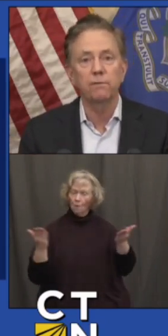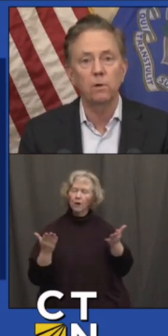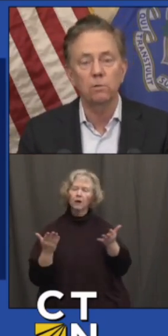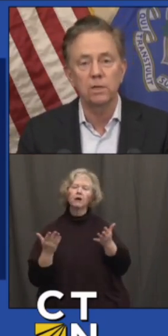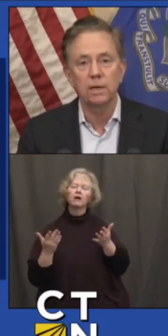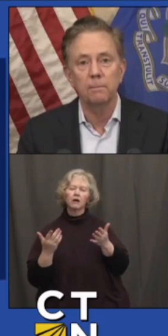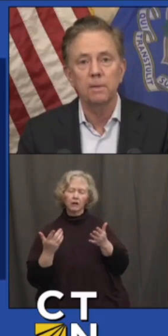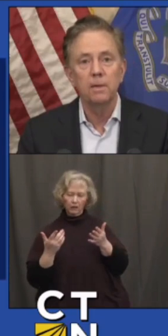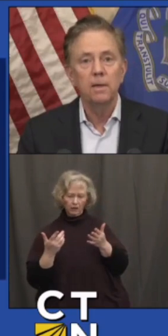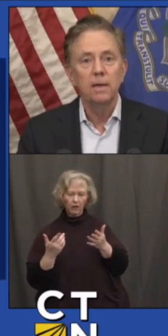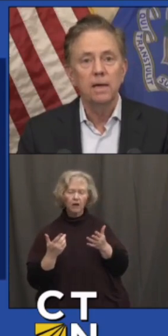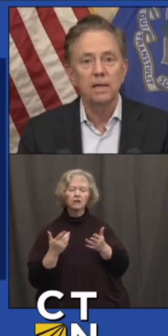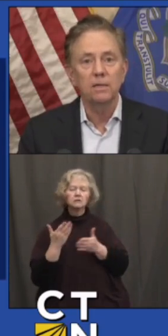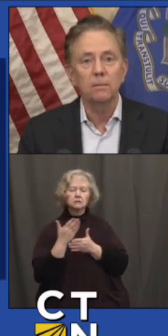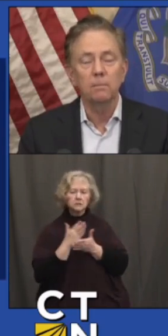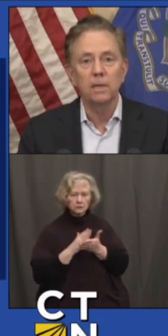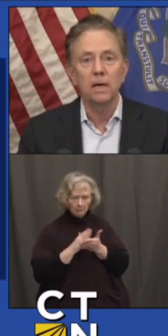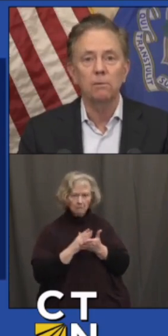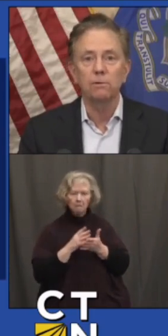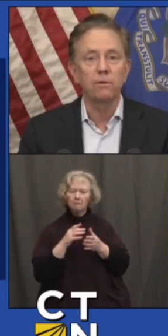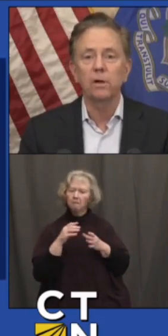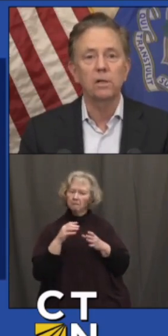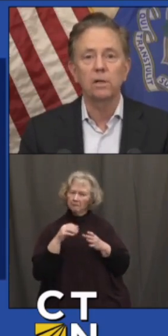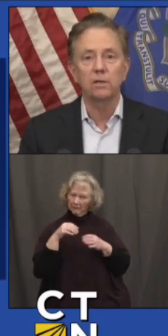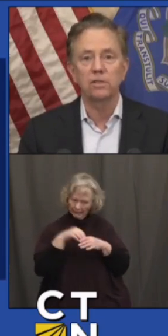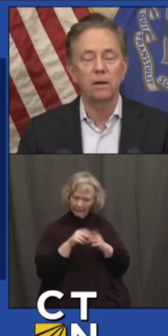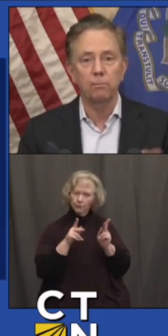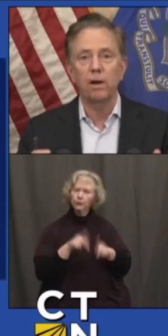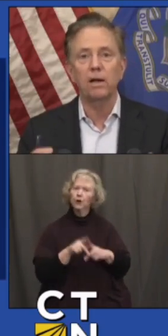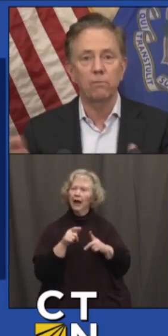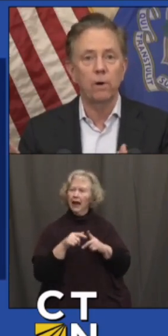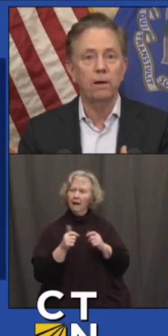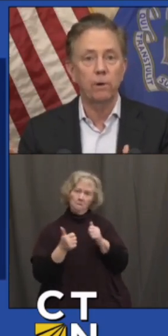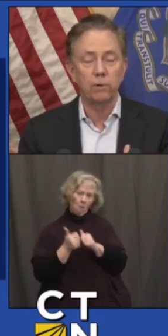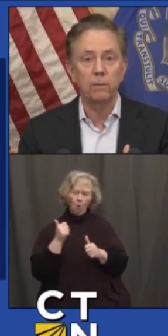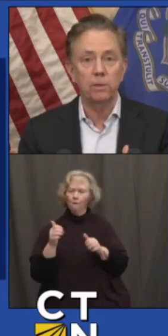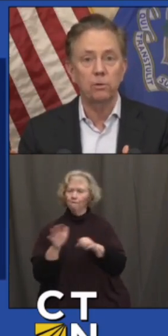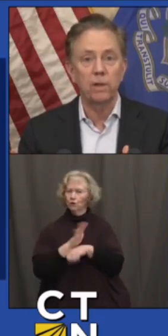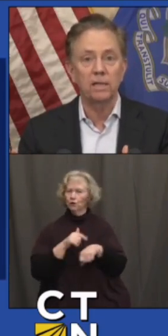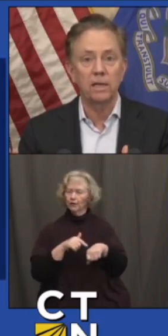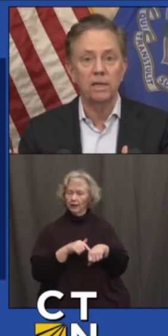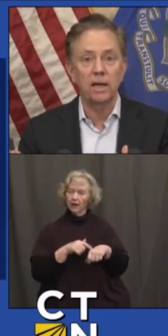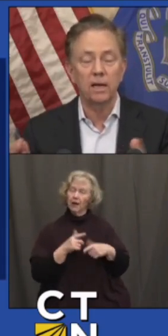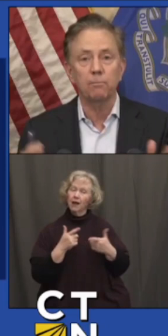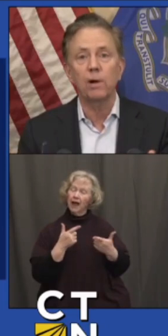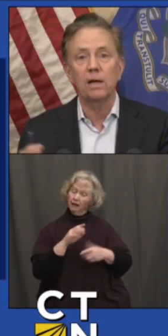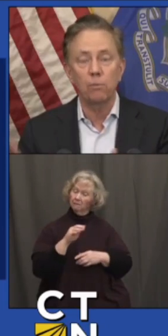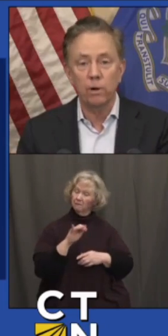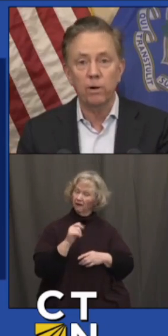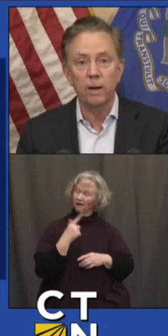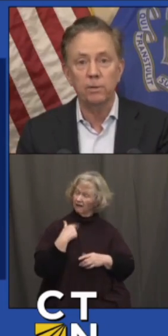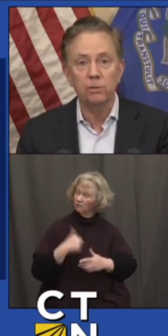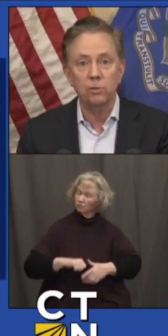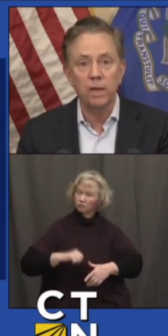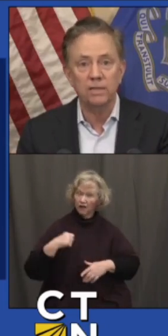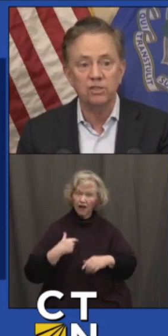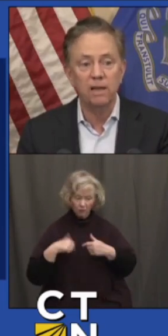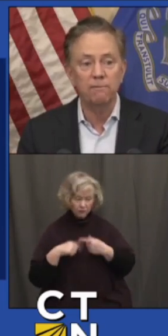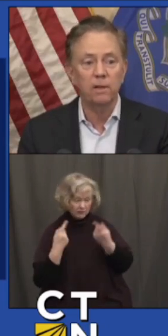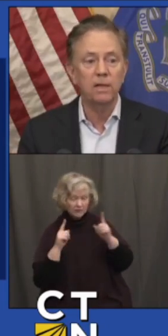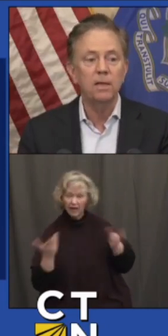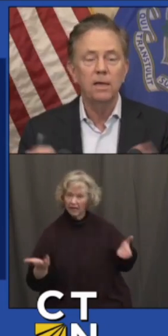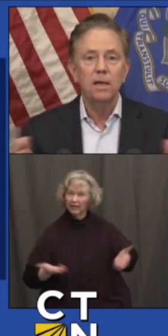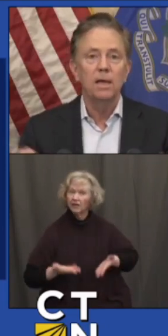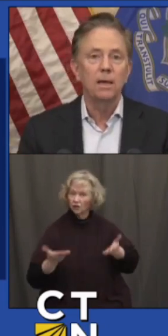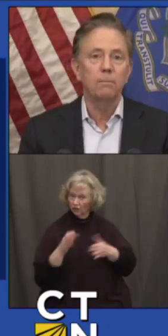most of it full-time. And Miguel was very clear to say, I'm proud of the we were able to do that in Connecticut, proud that we were able to do that